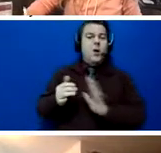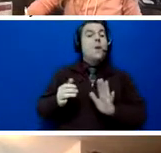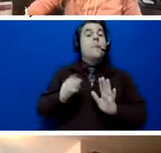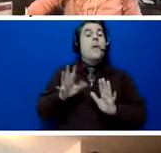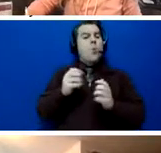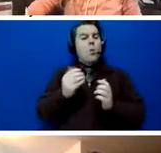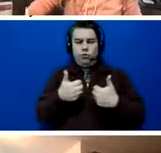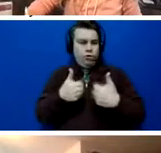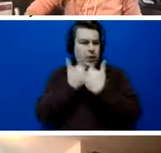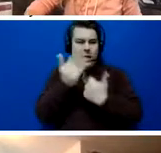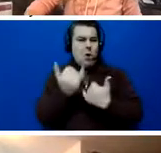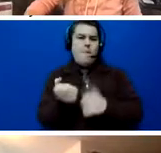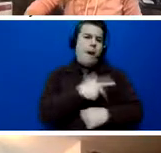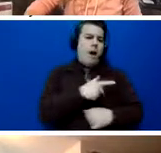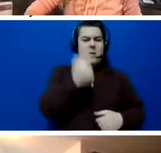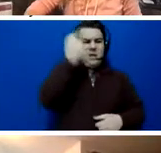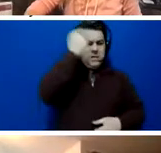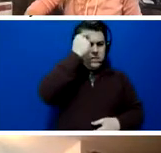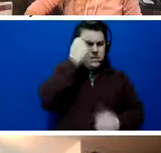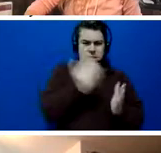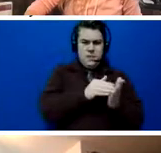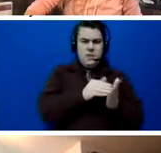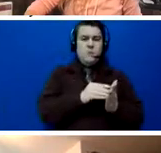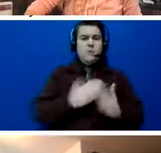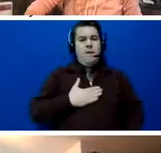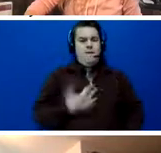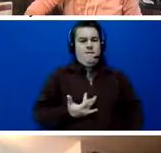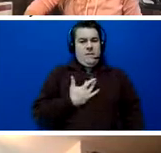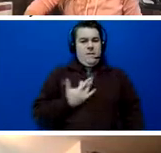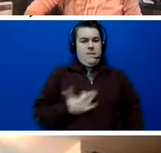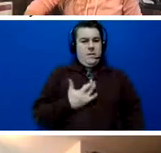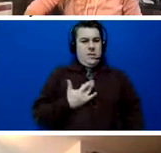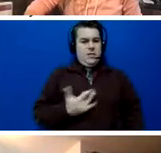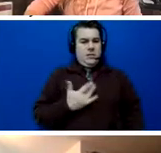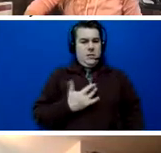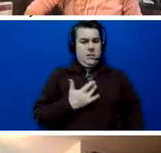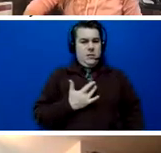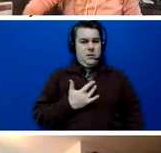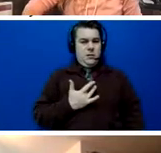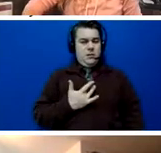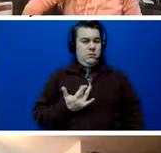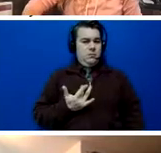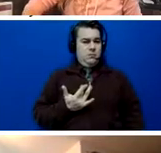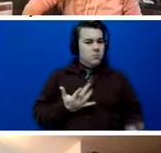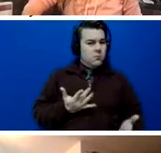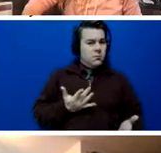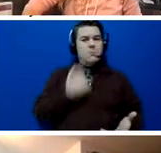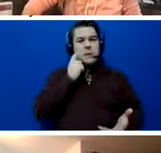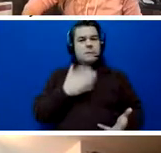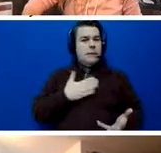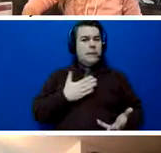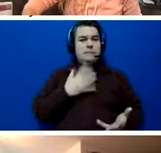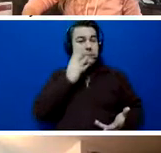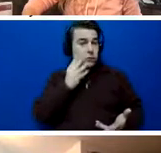what is the feeling that I'm having because of the experience I have.